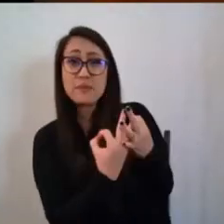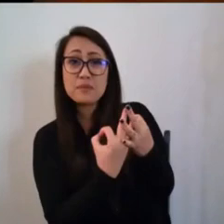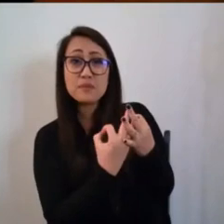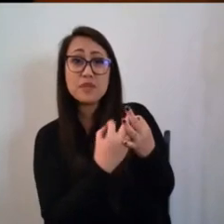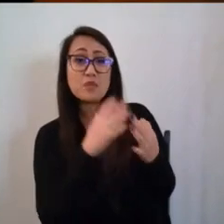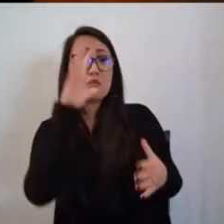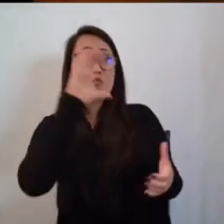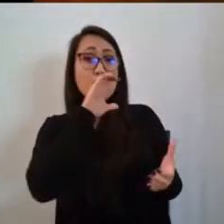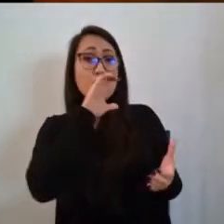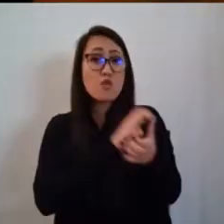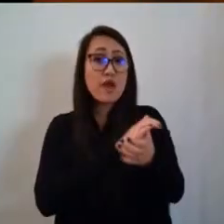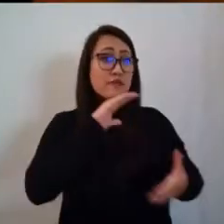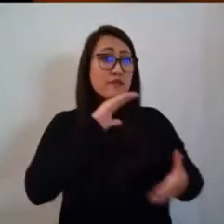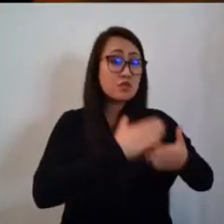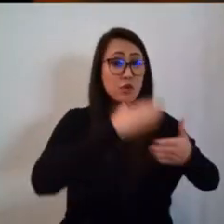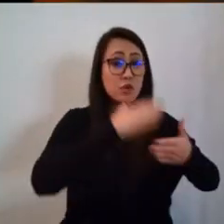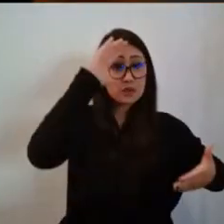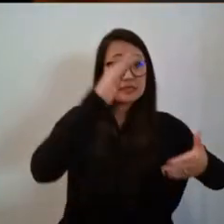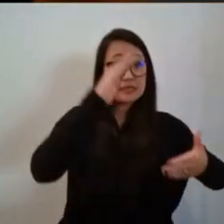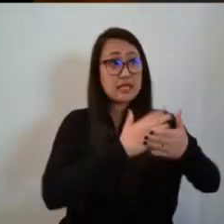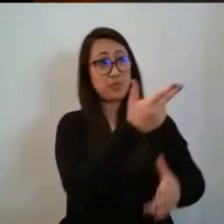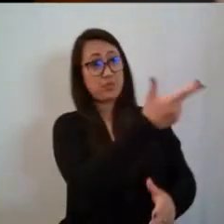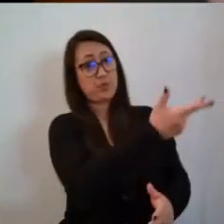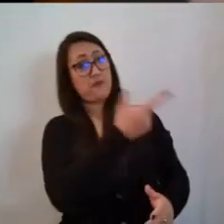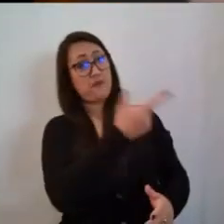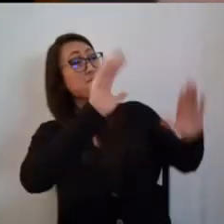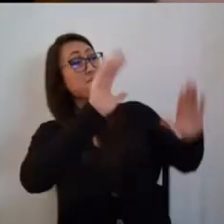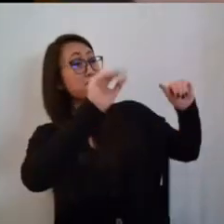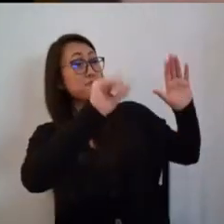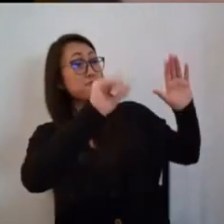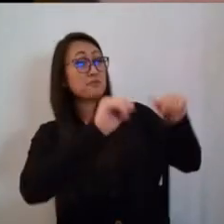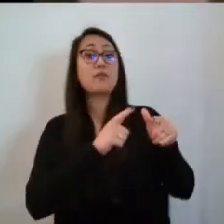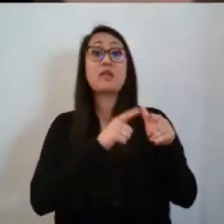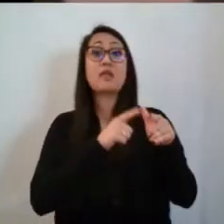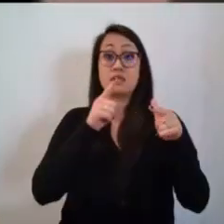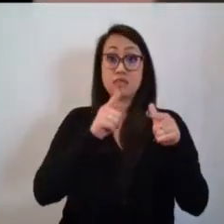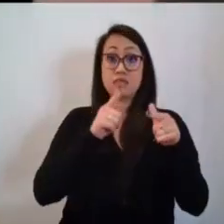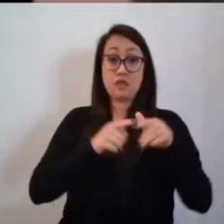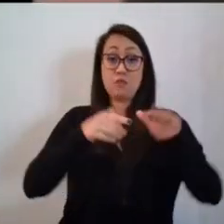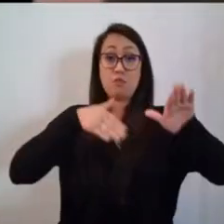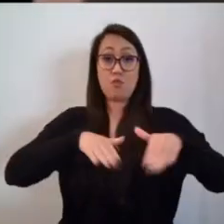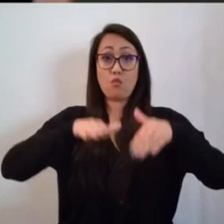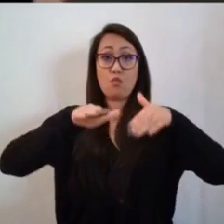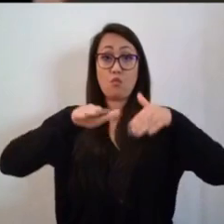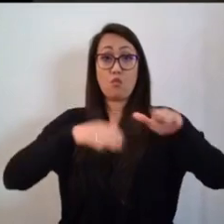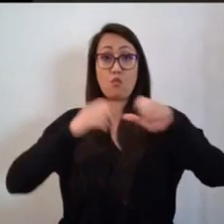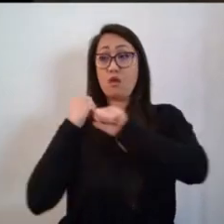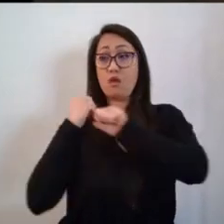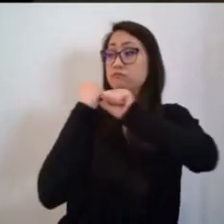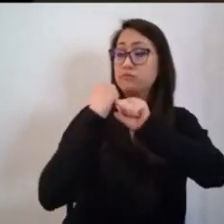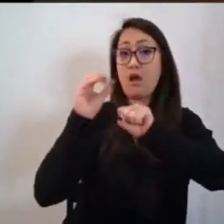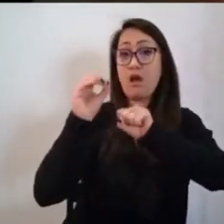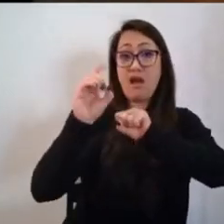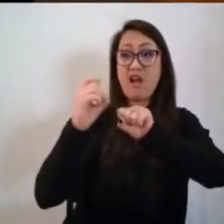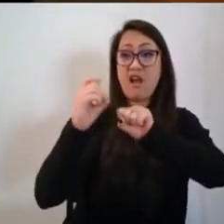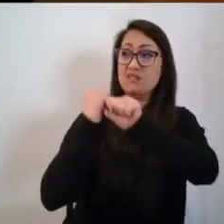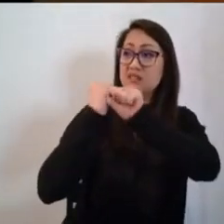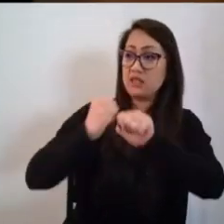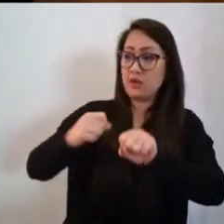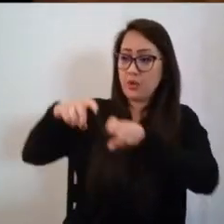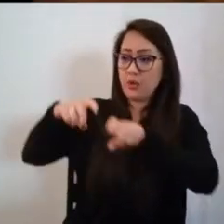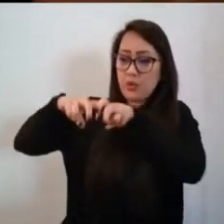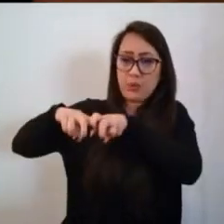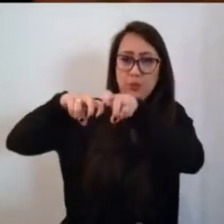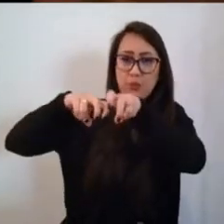And he walked at his ox's head ten days, over hills, through valleys, by